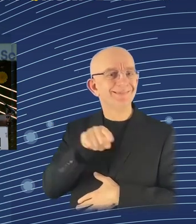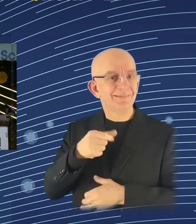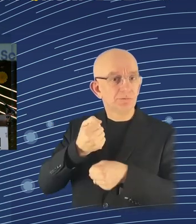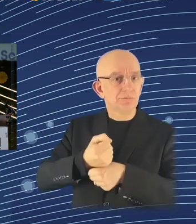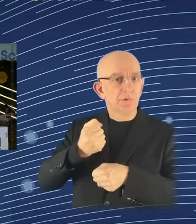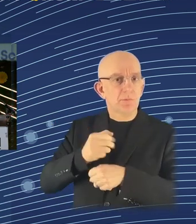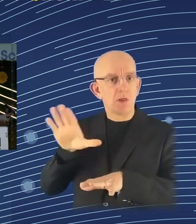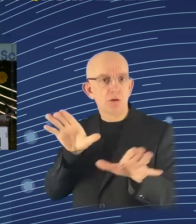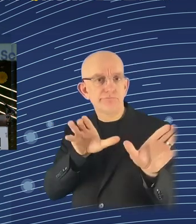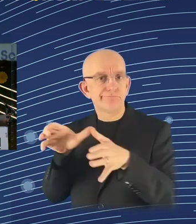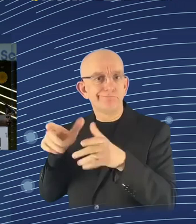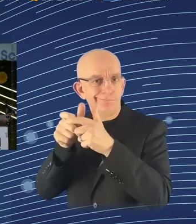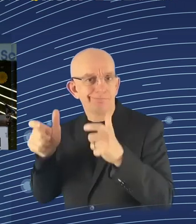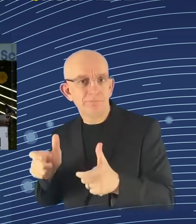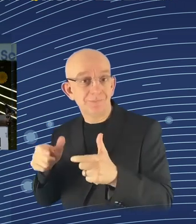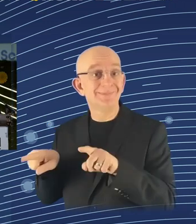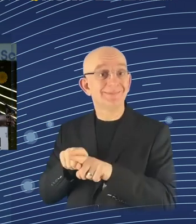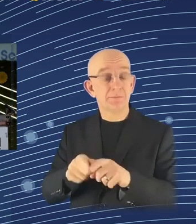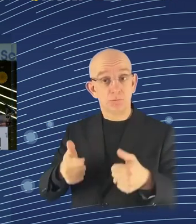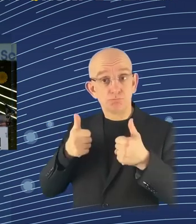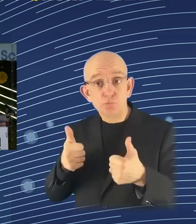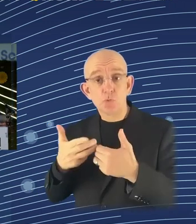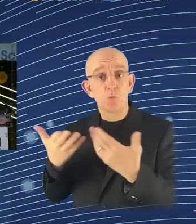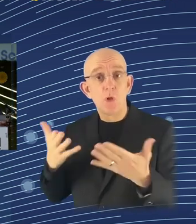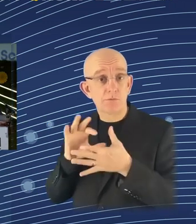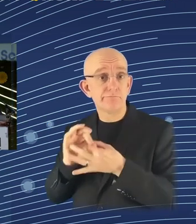better lives. And when you look at that,